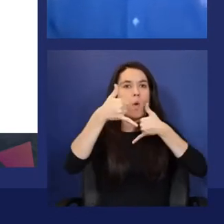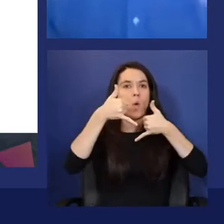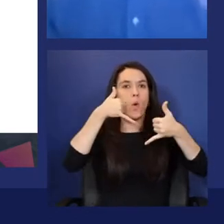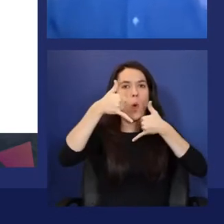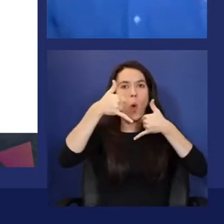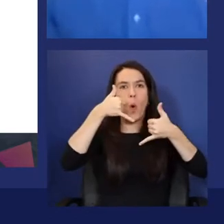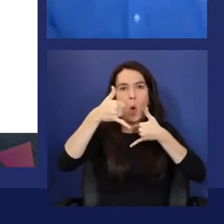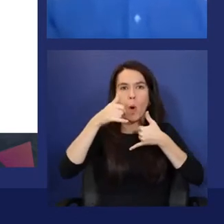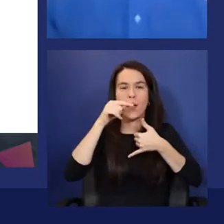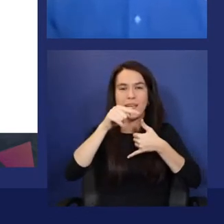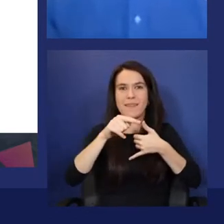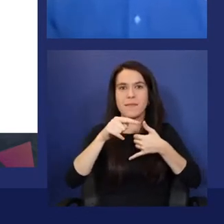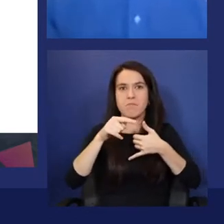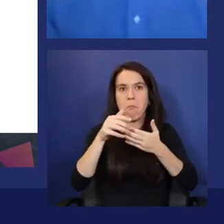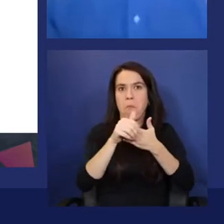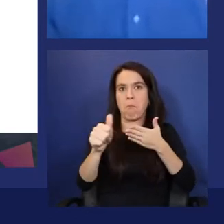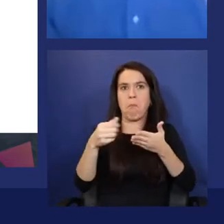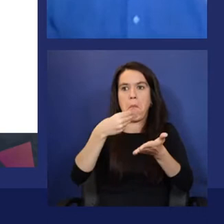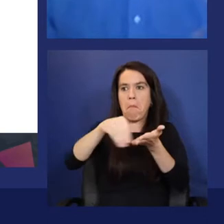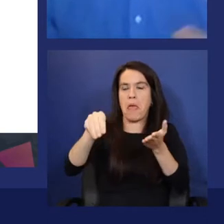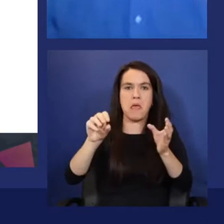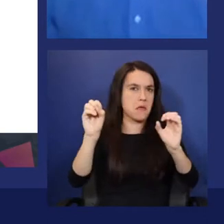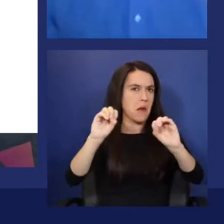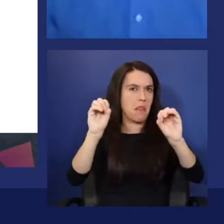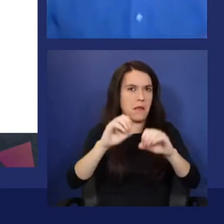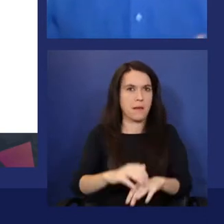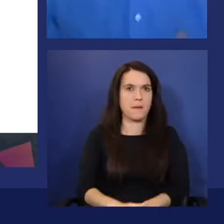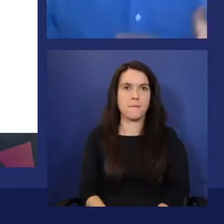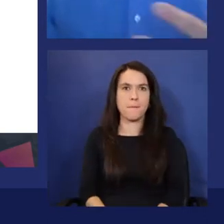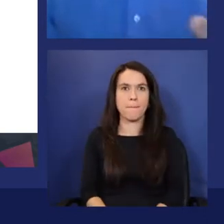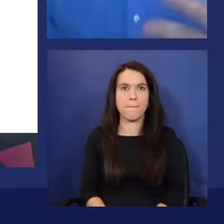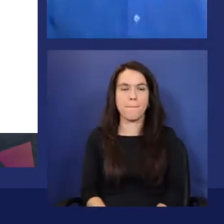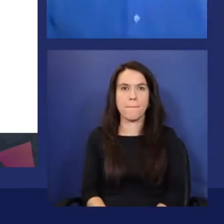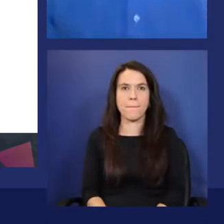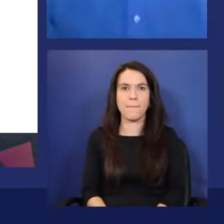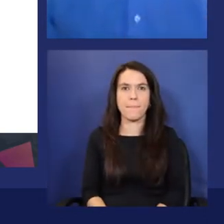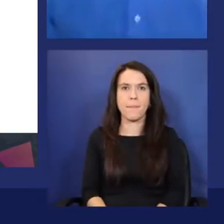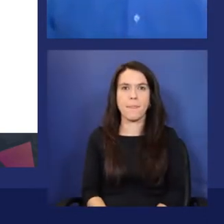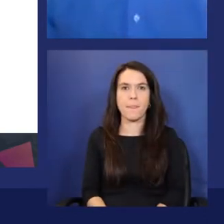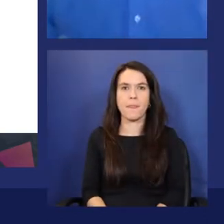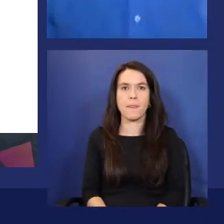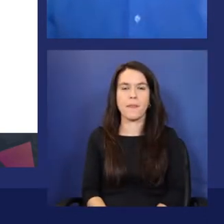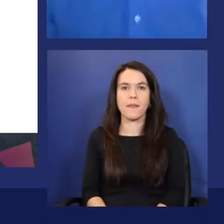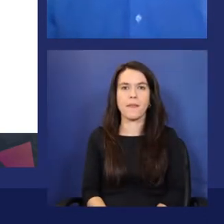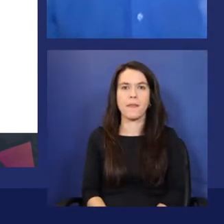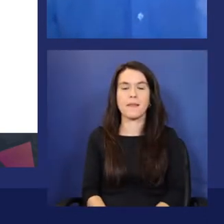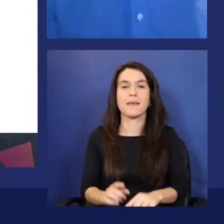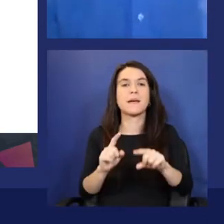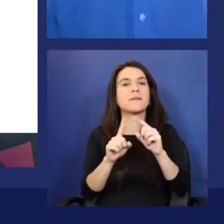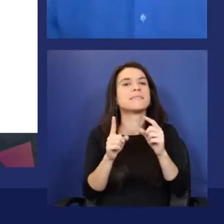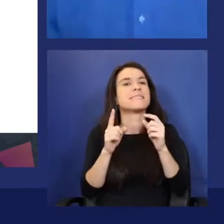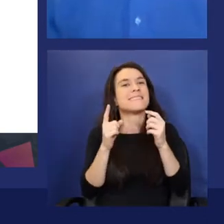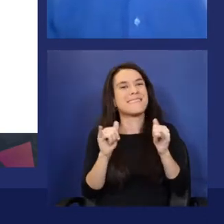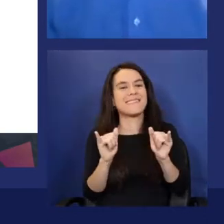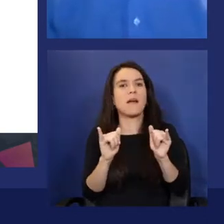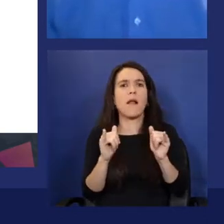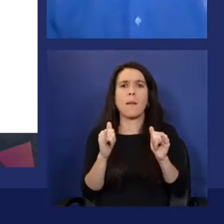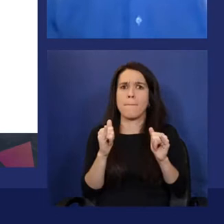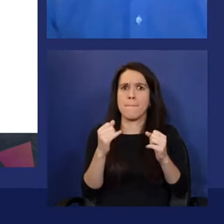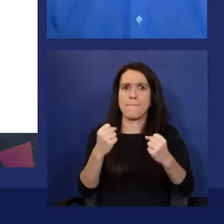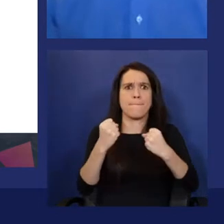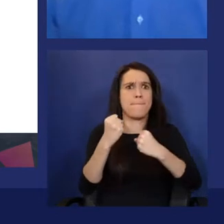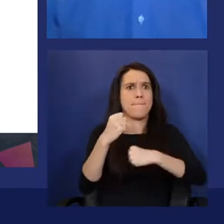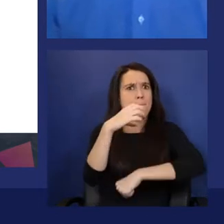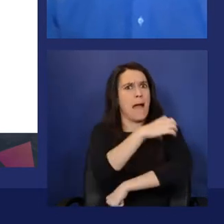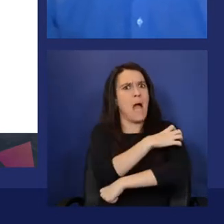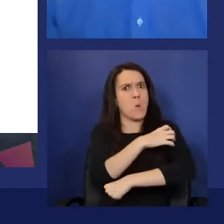dollar. And still, despite being strongly powered by machine learning,